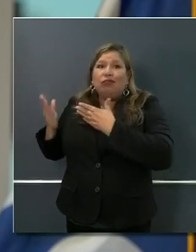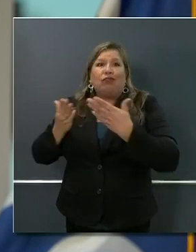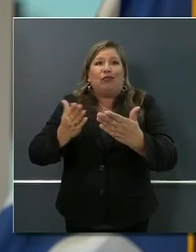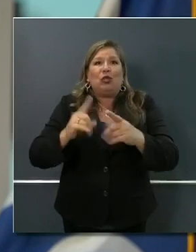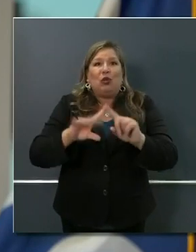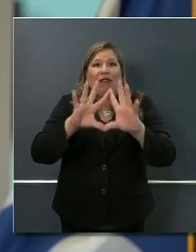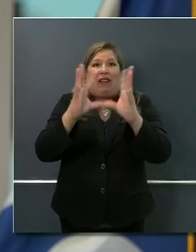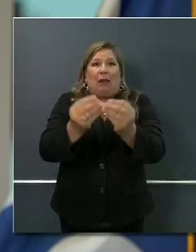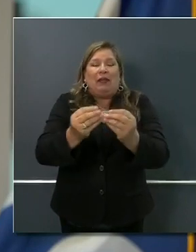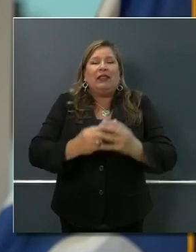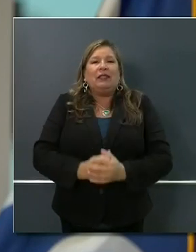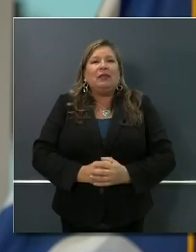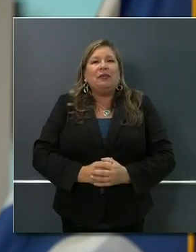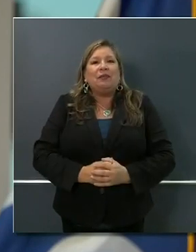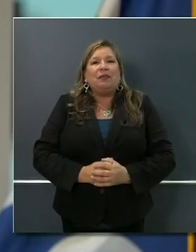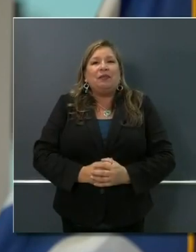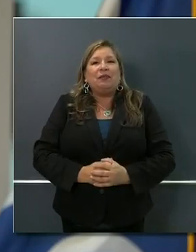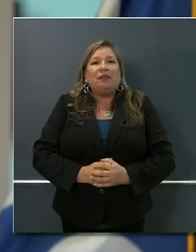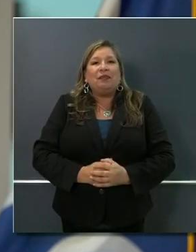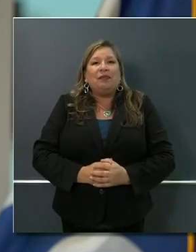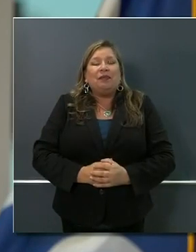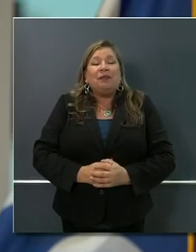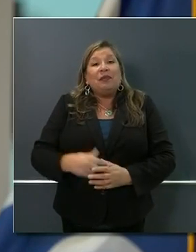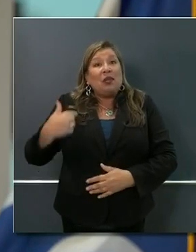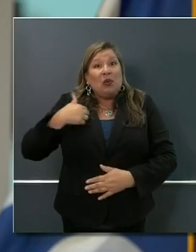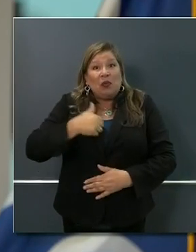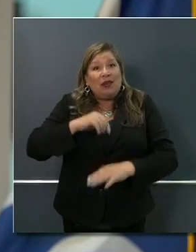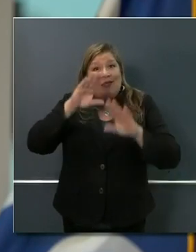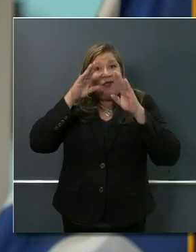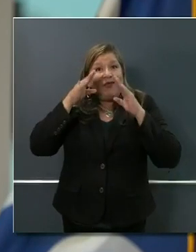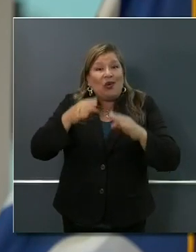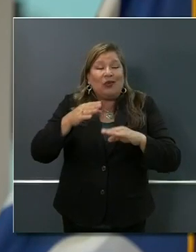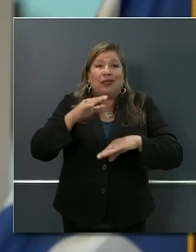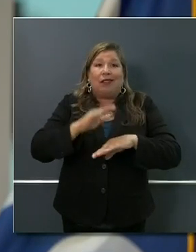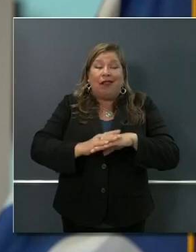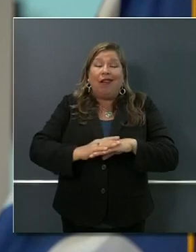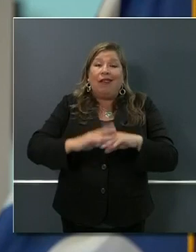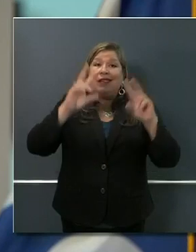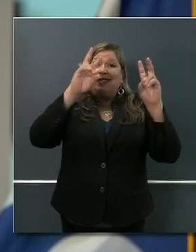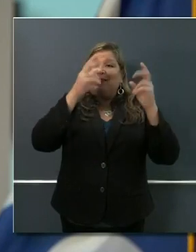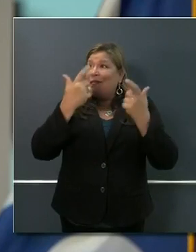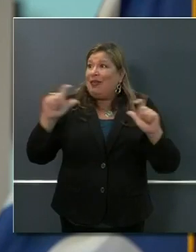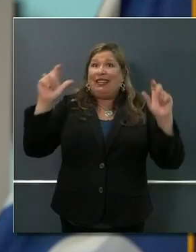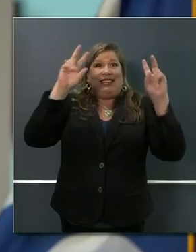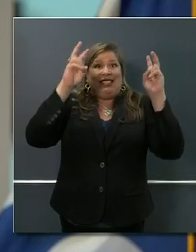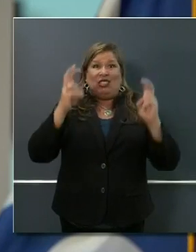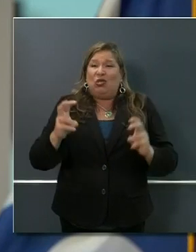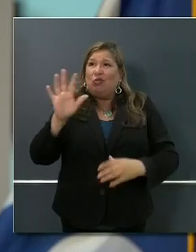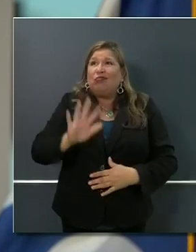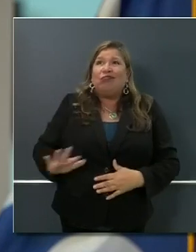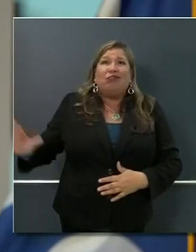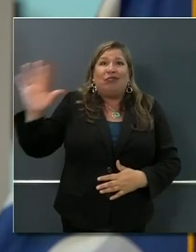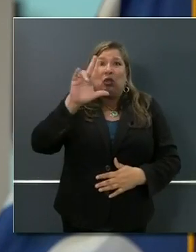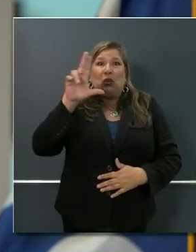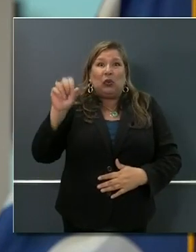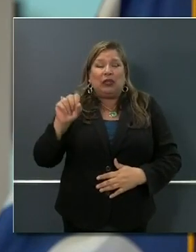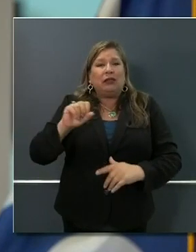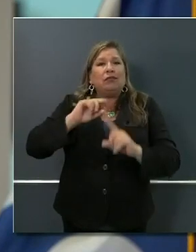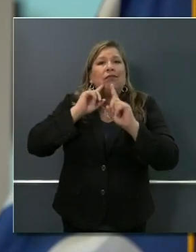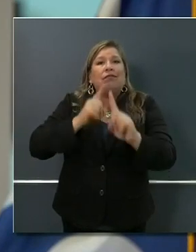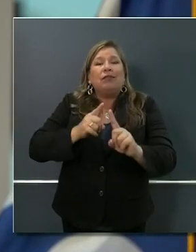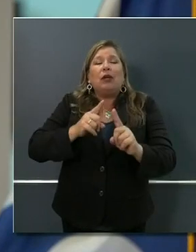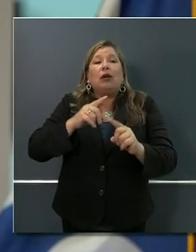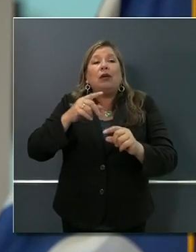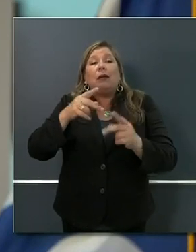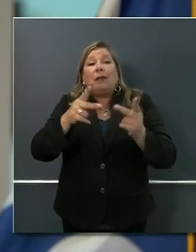issues that obviously are front and center all across the nation, and that's issues of food banks. And